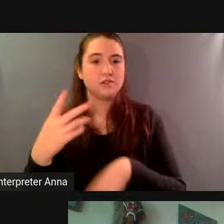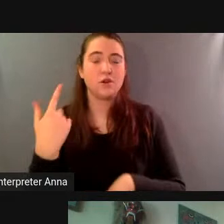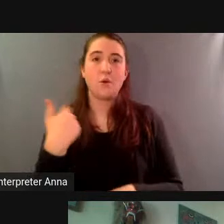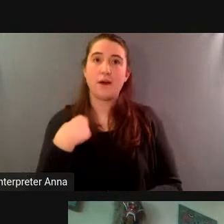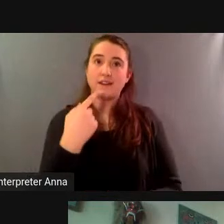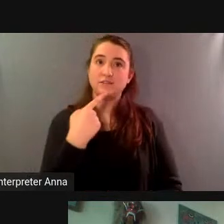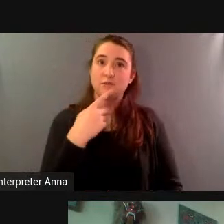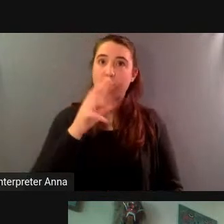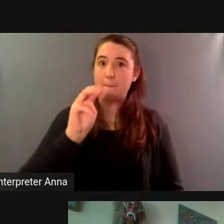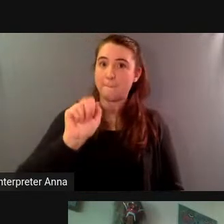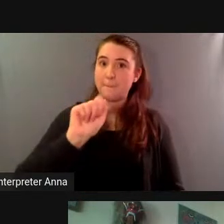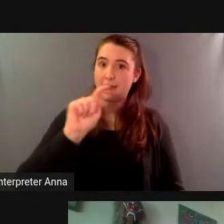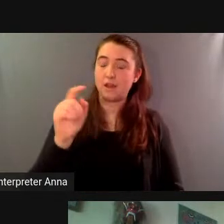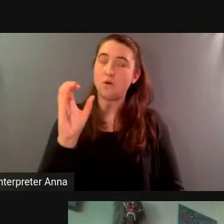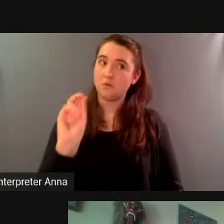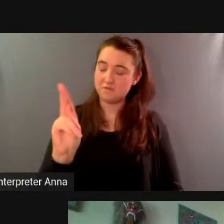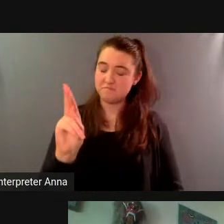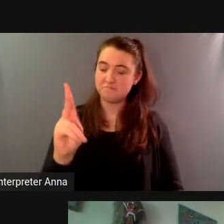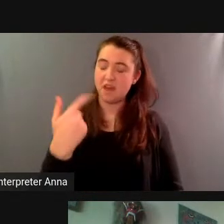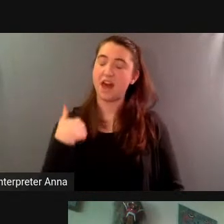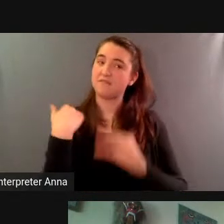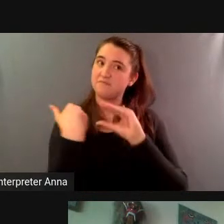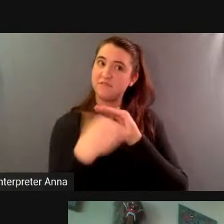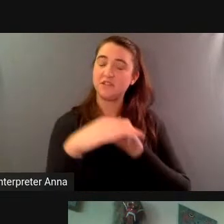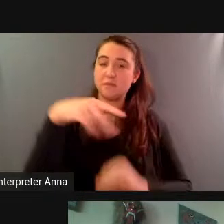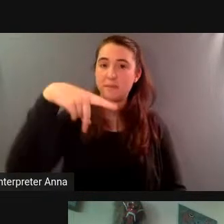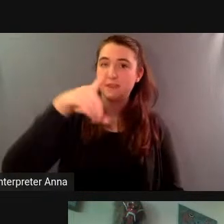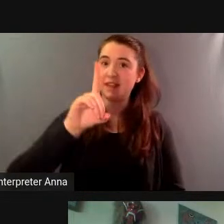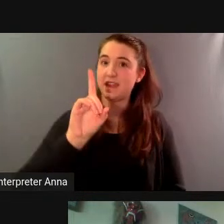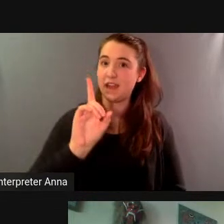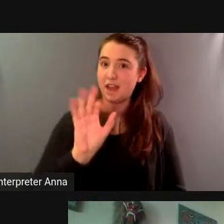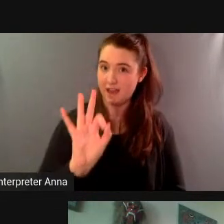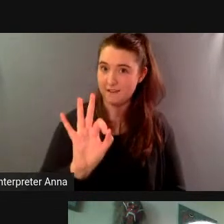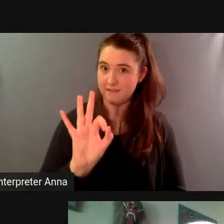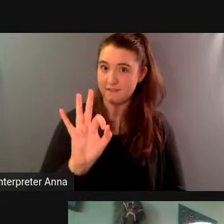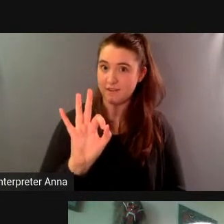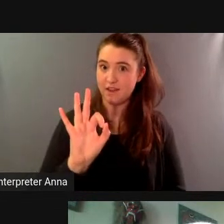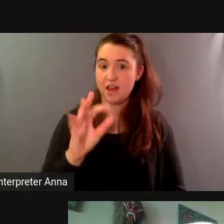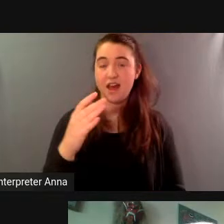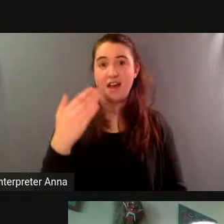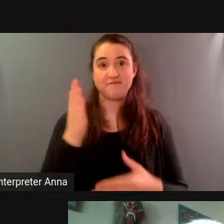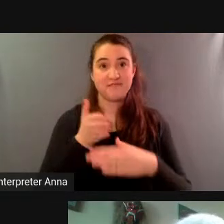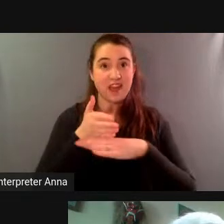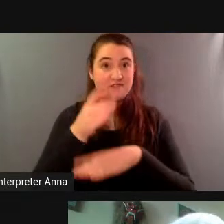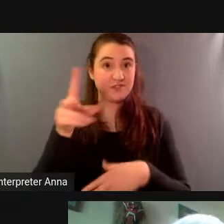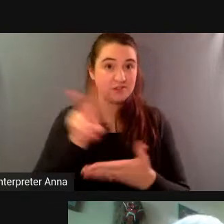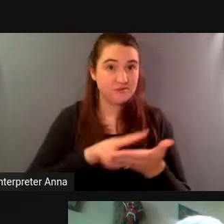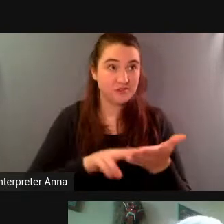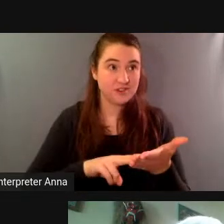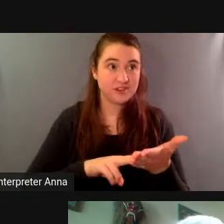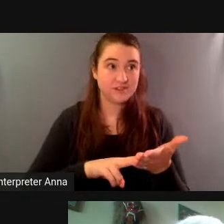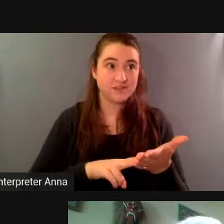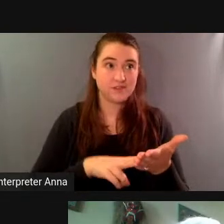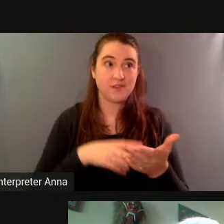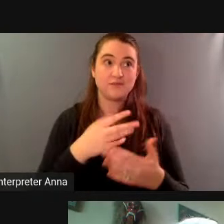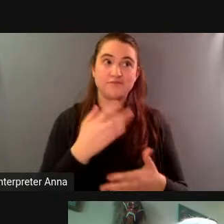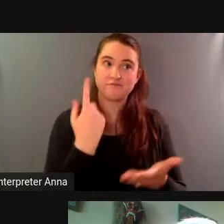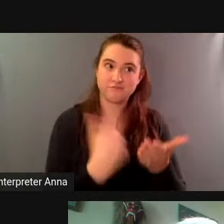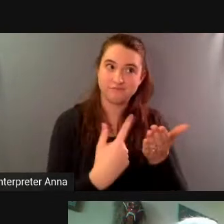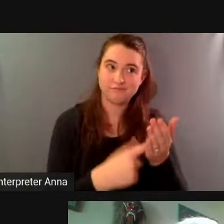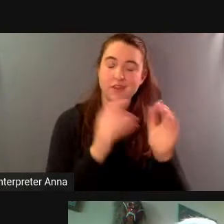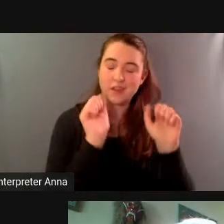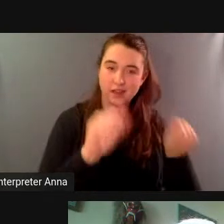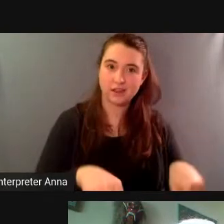my last book on biosphere 2 and we'll talk after you read it and he passed he was actually